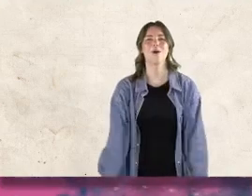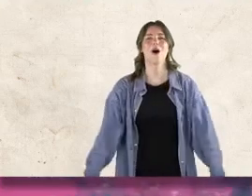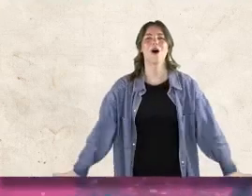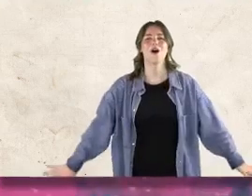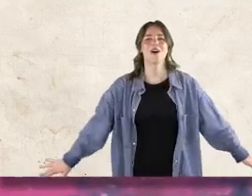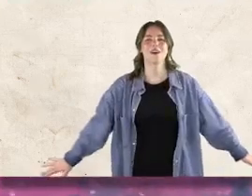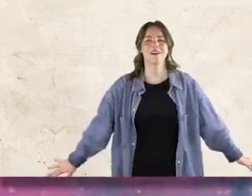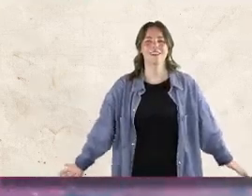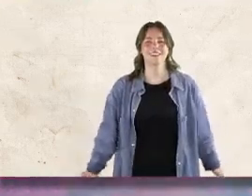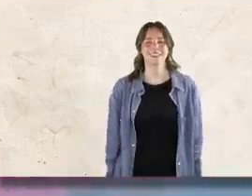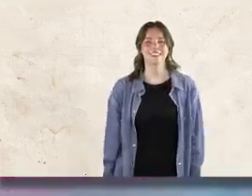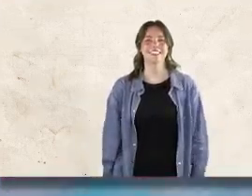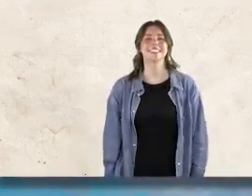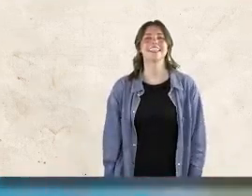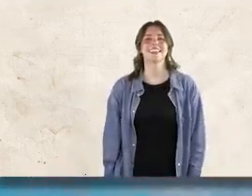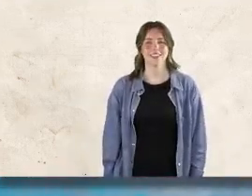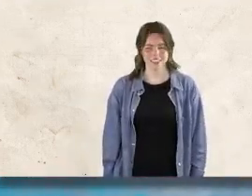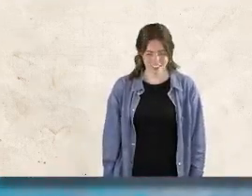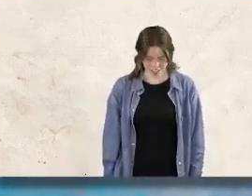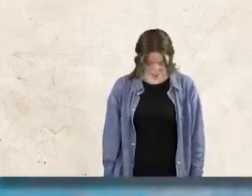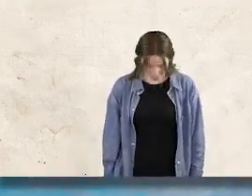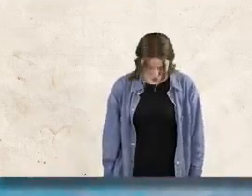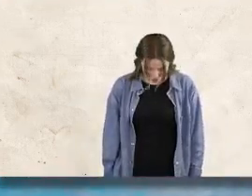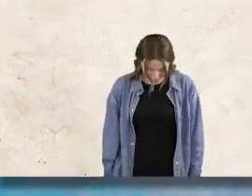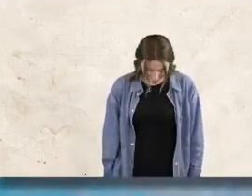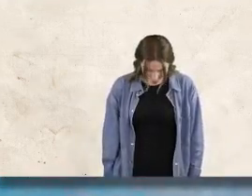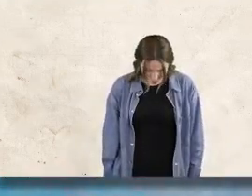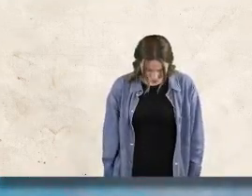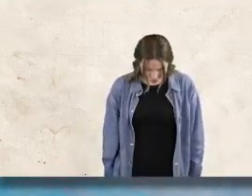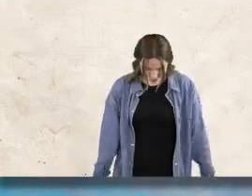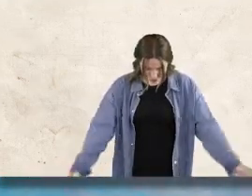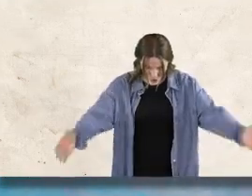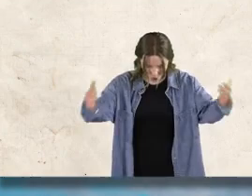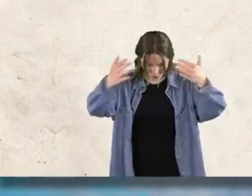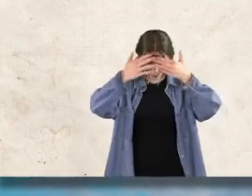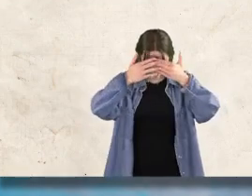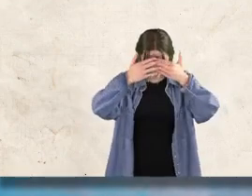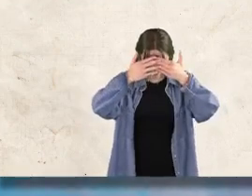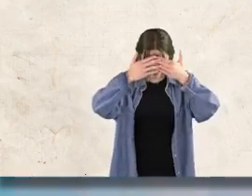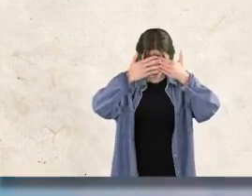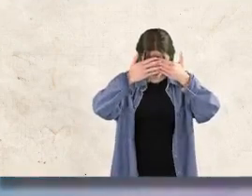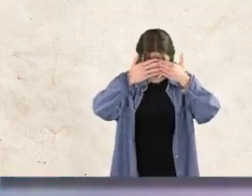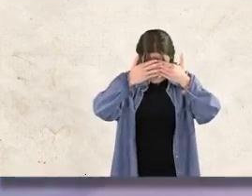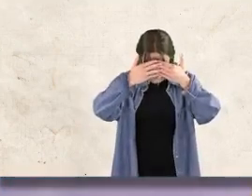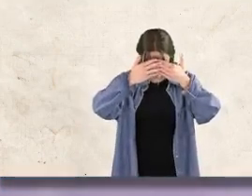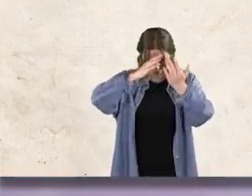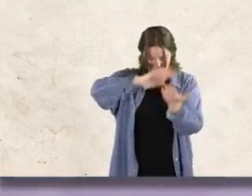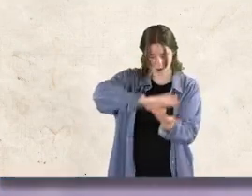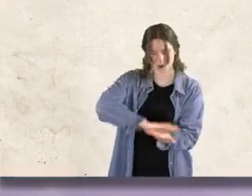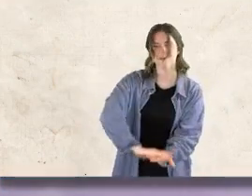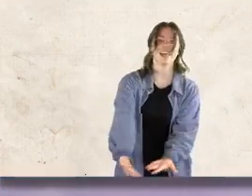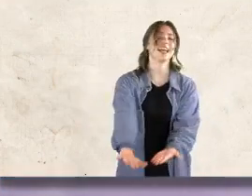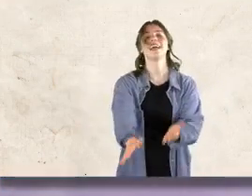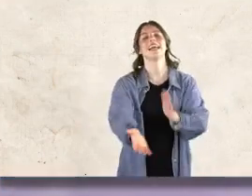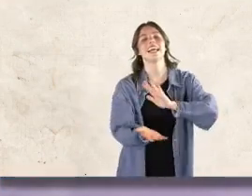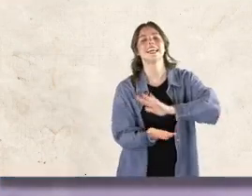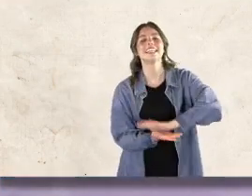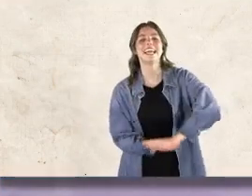no more Neither shall there be mourning, nor crying, nor